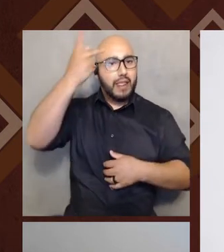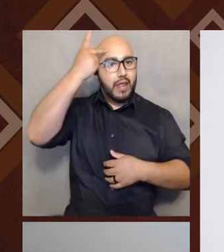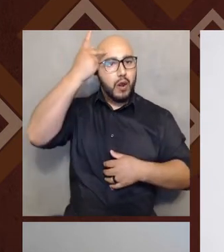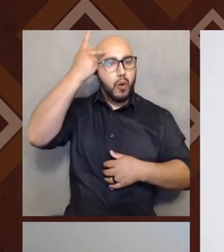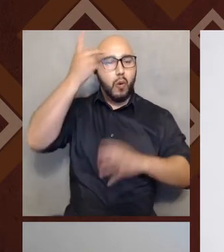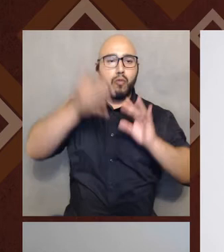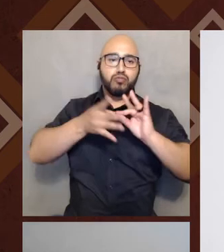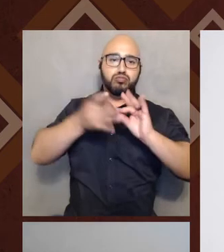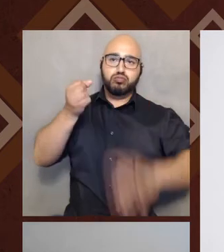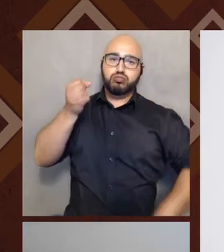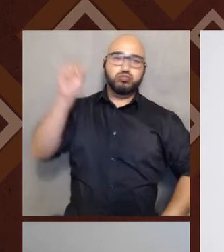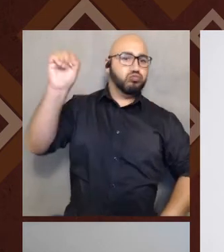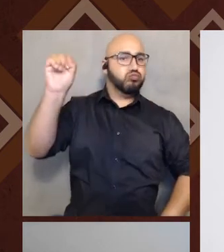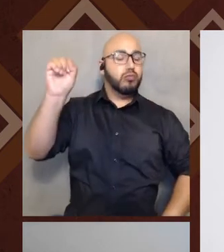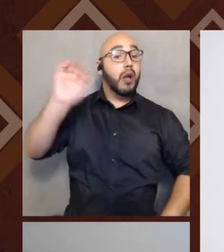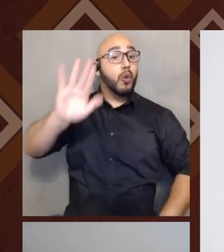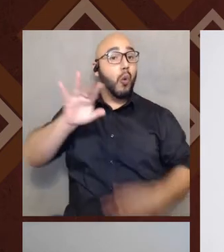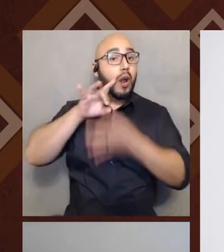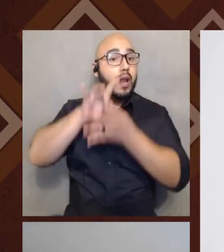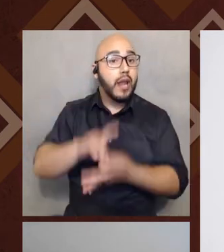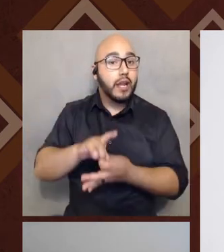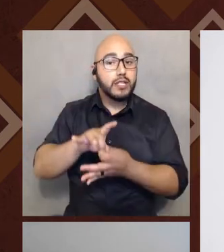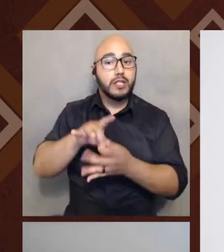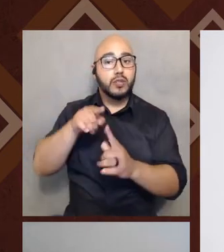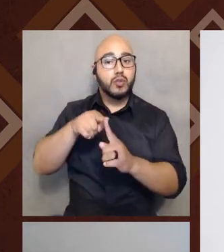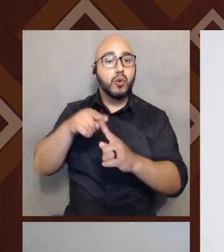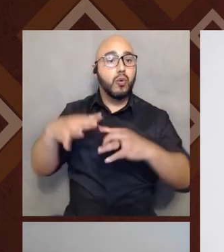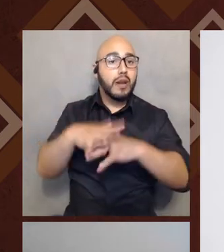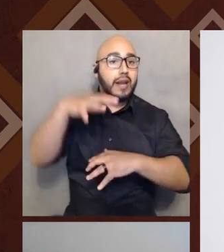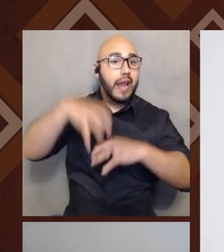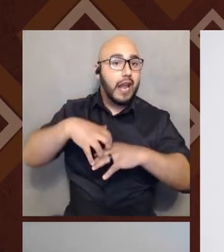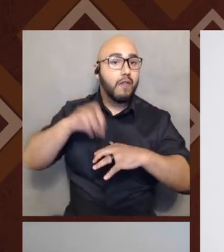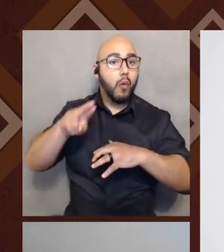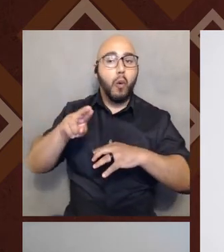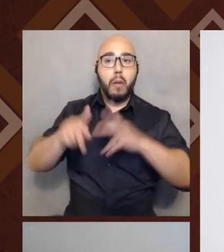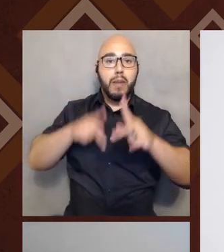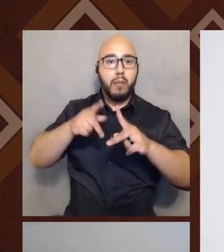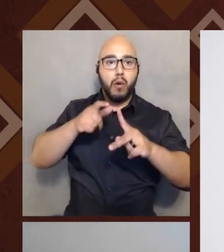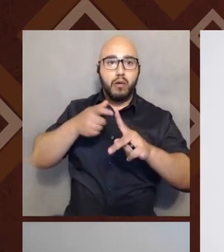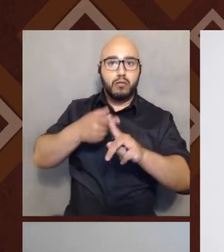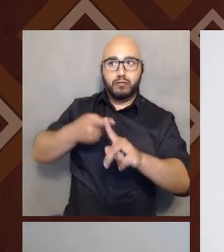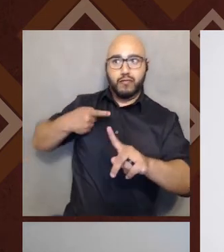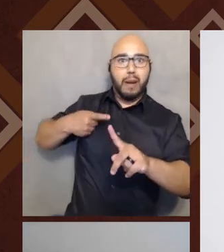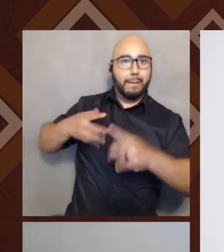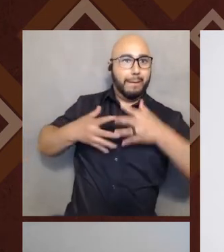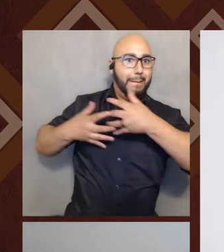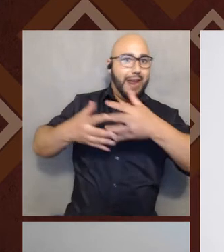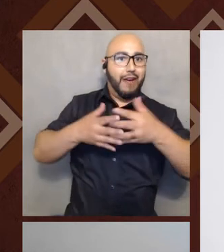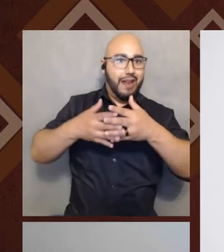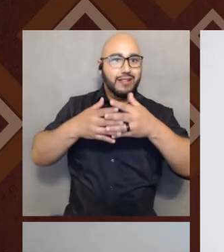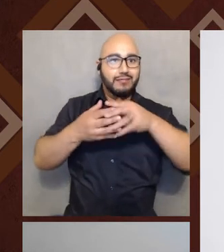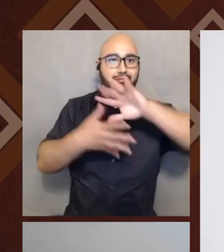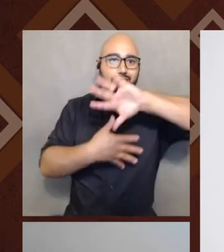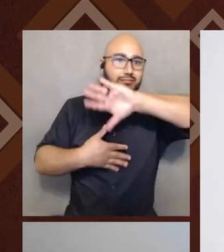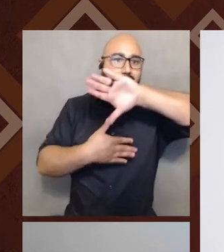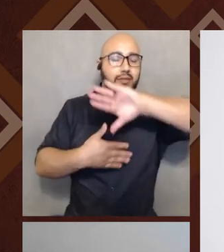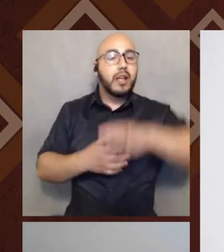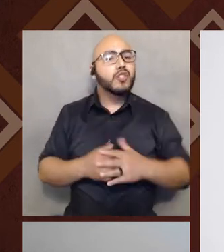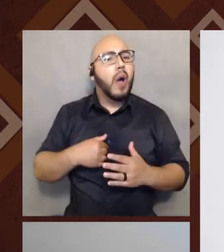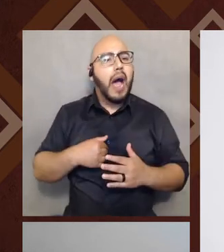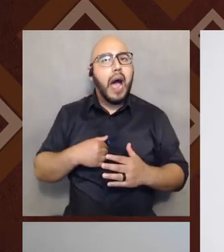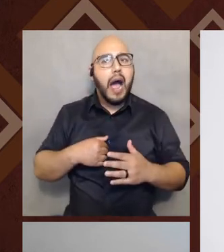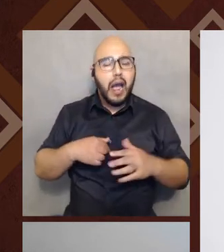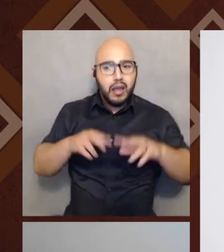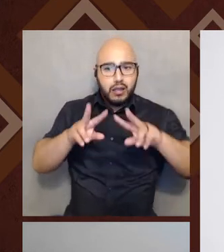about your connection to native or indigenous people in the Americas. And so I saw that in,